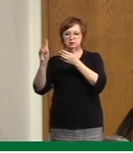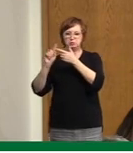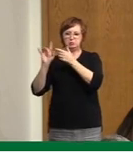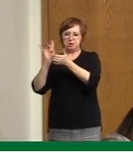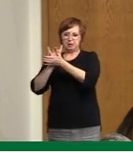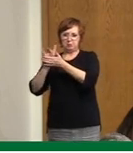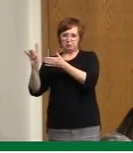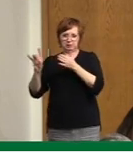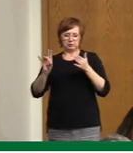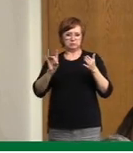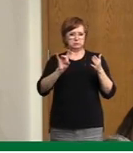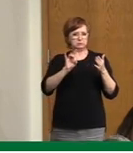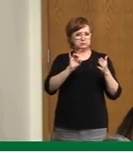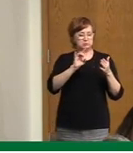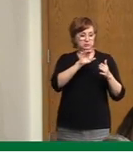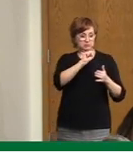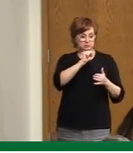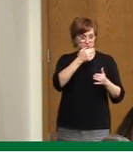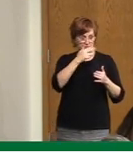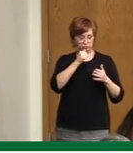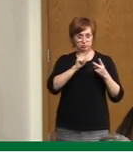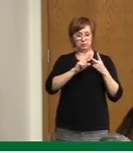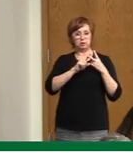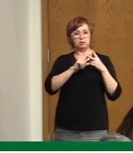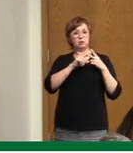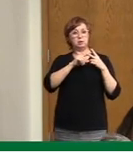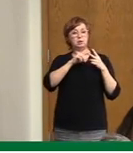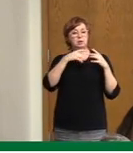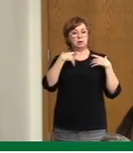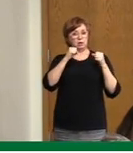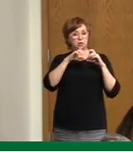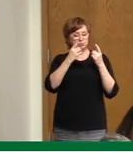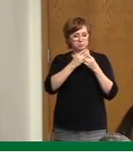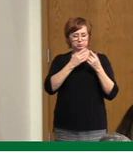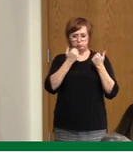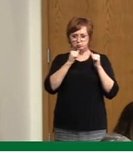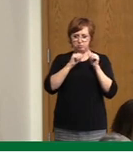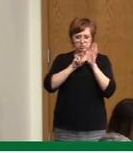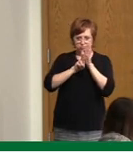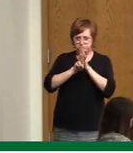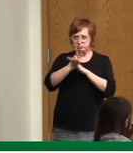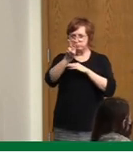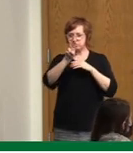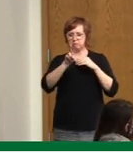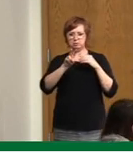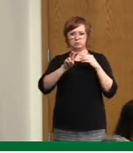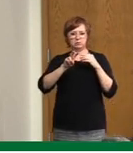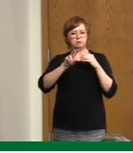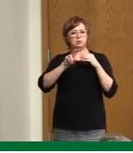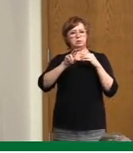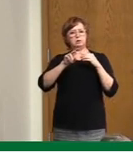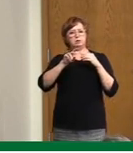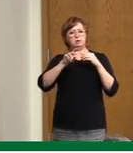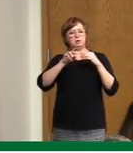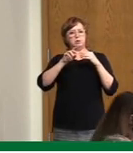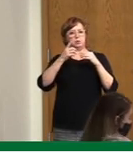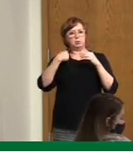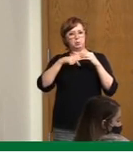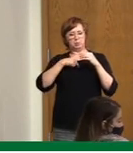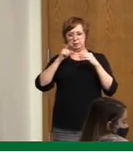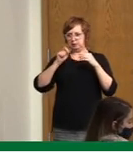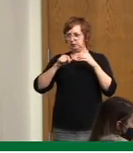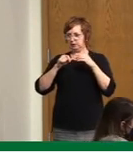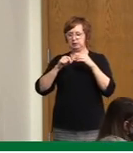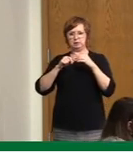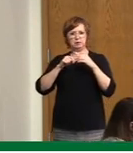Authority to plan for the near-term future as well as the longer-term future. And the goal is to use modeling as well as other tools to make the